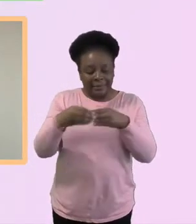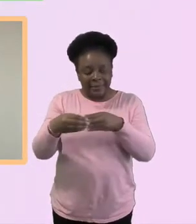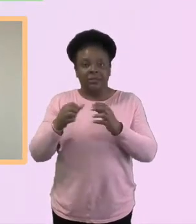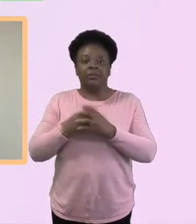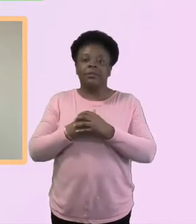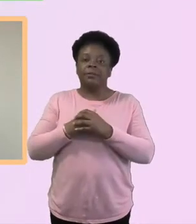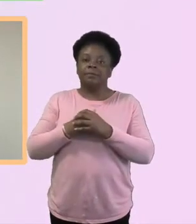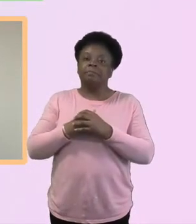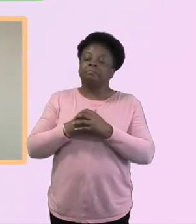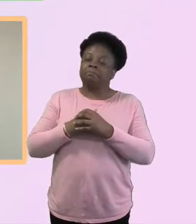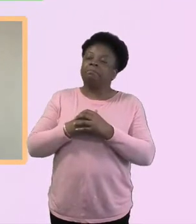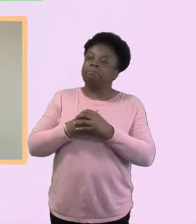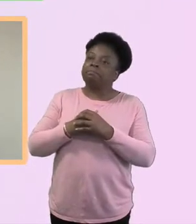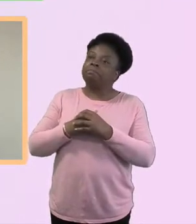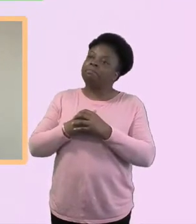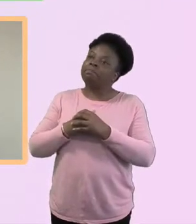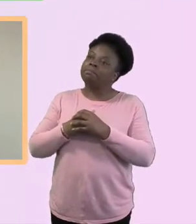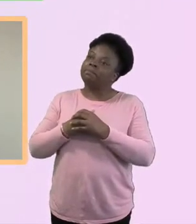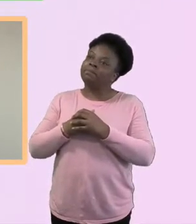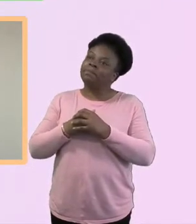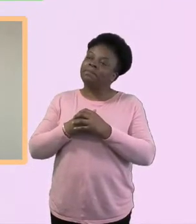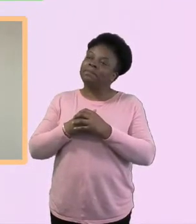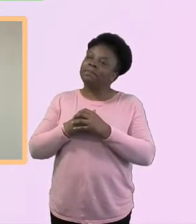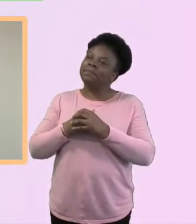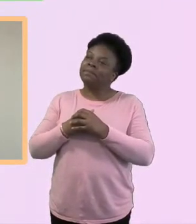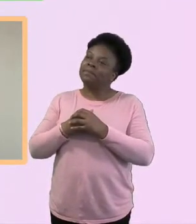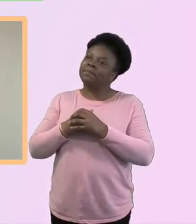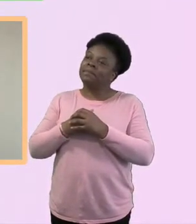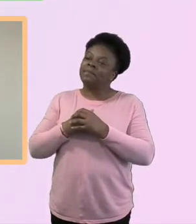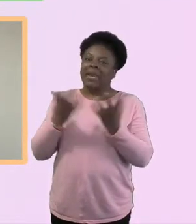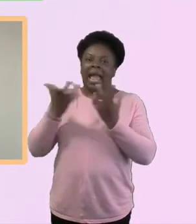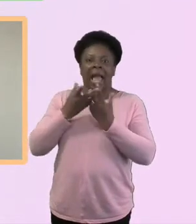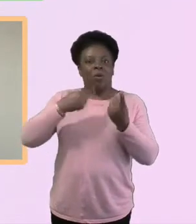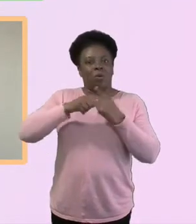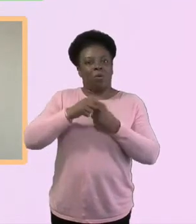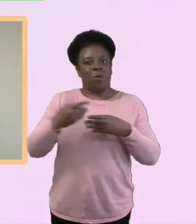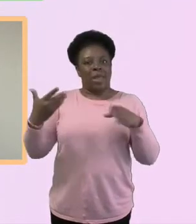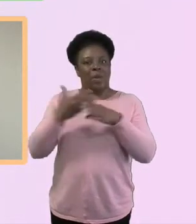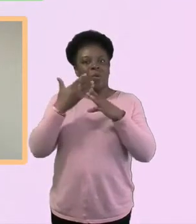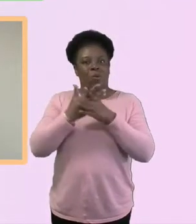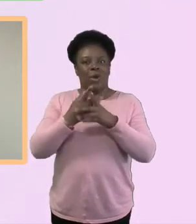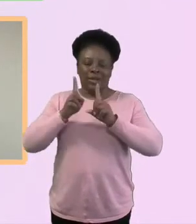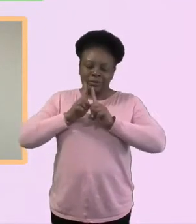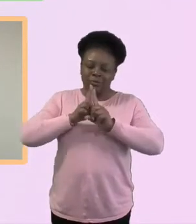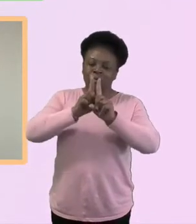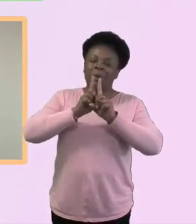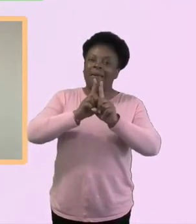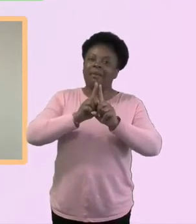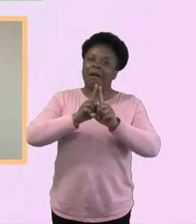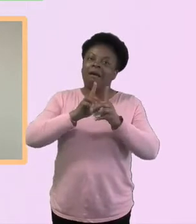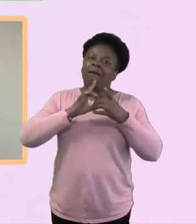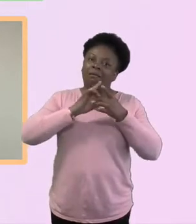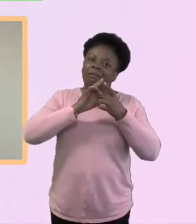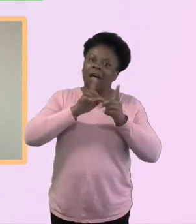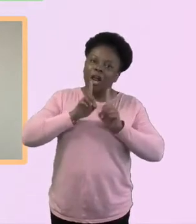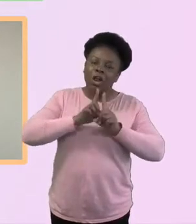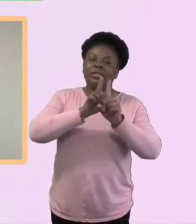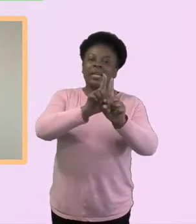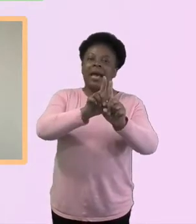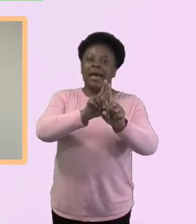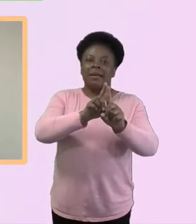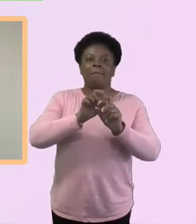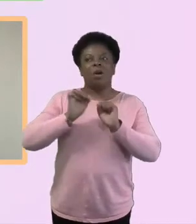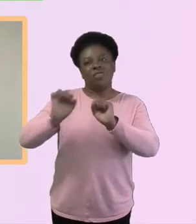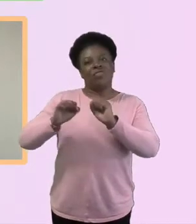doing alongside. Again, it's disappeared off the end of the paper. Being less task